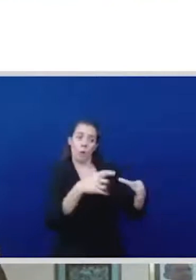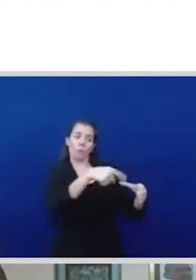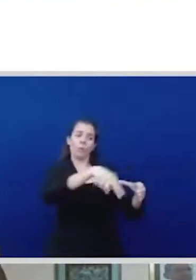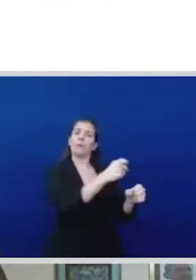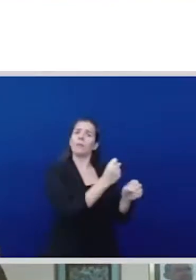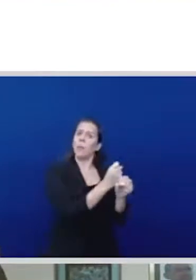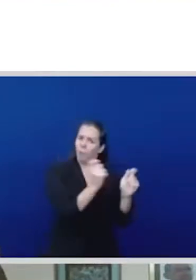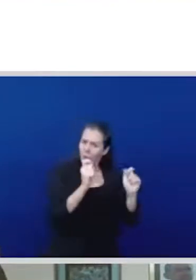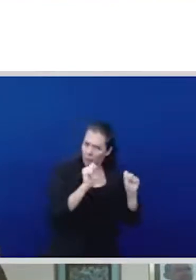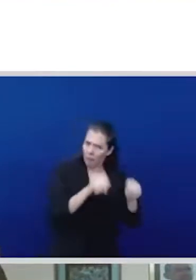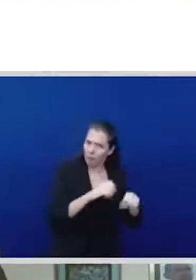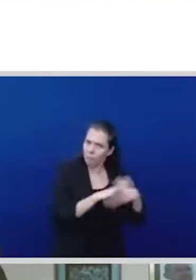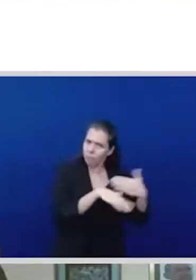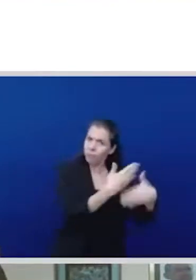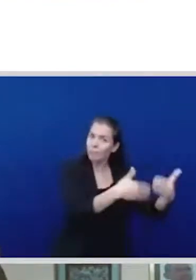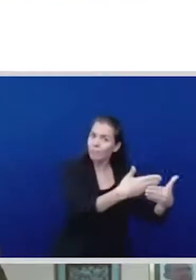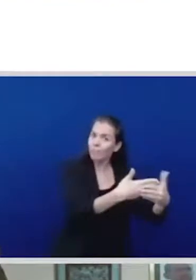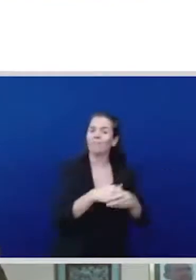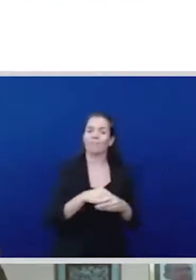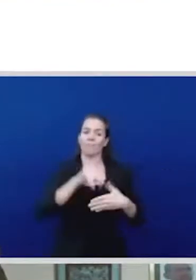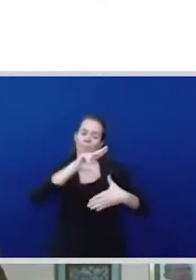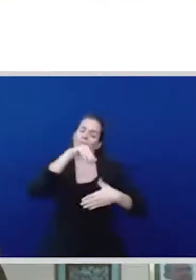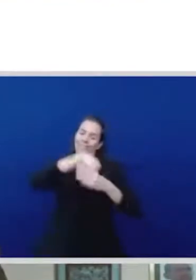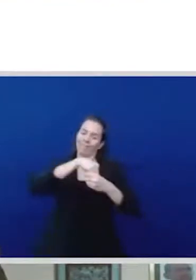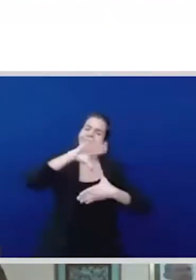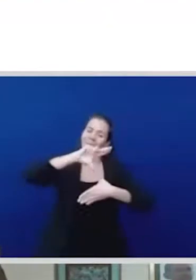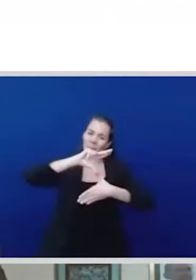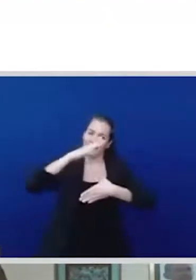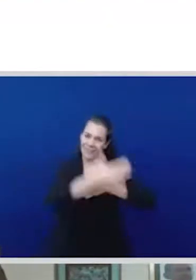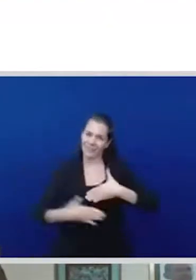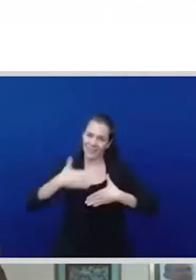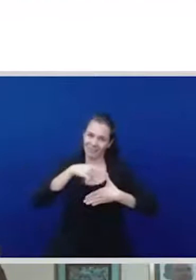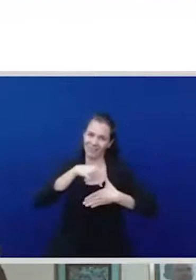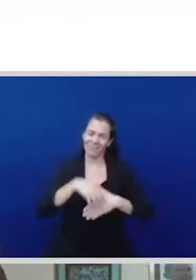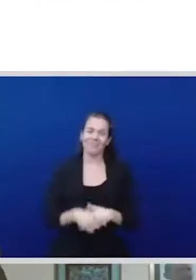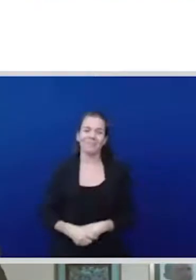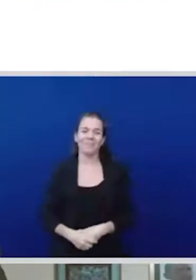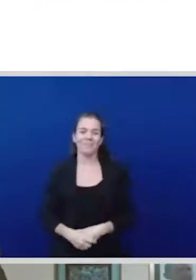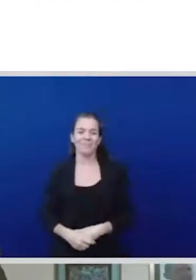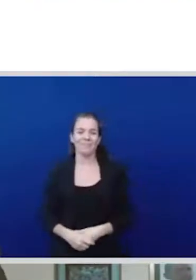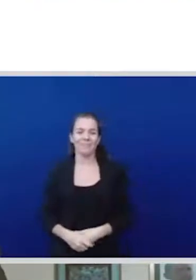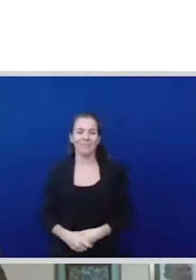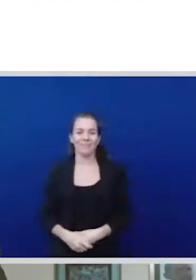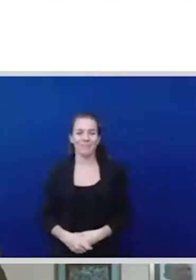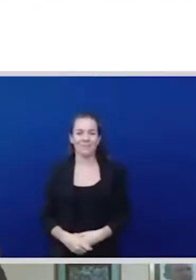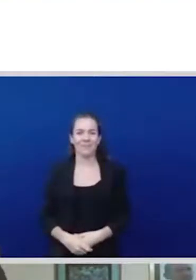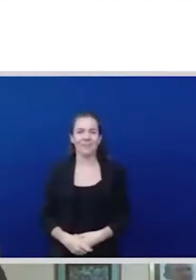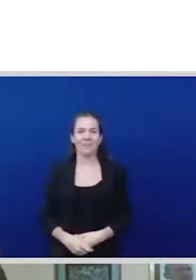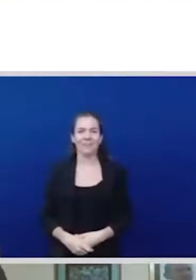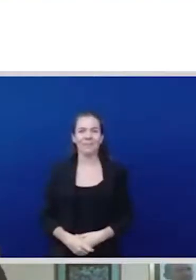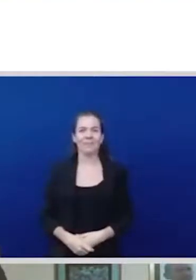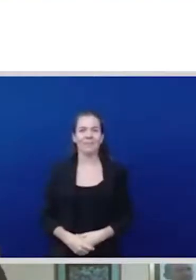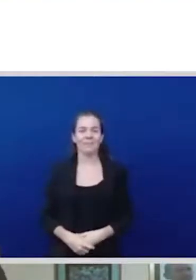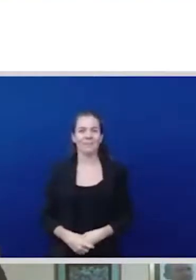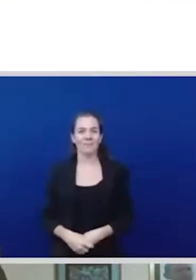$1400 stimulus back initially many of our governments did try in certainly in the Caribbean but it's not sustainable it was not